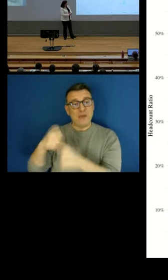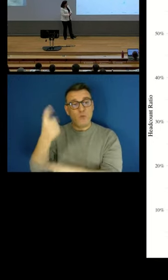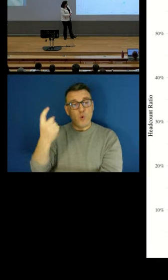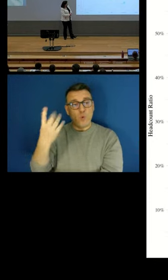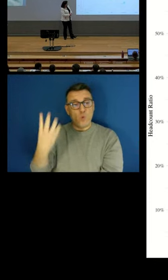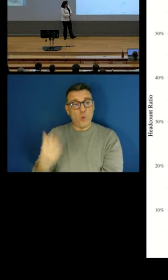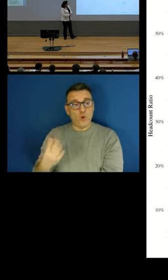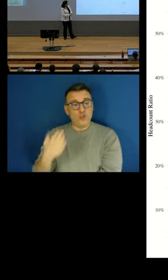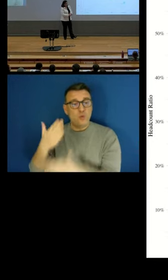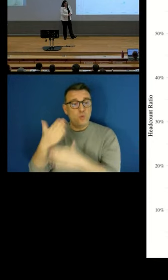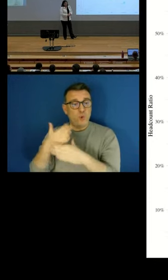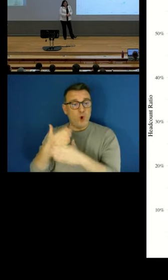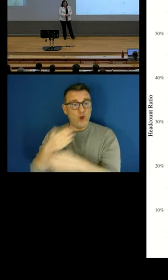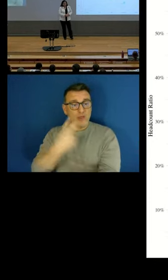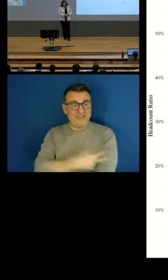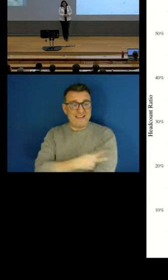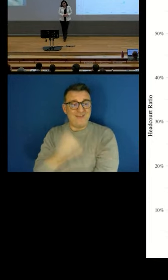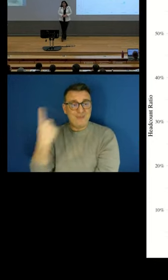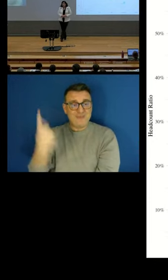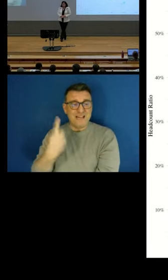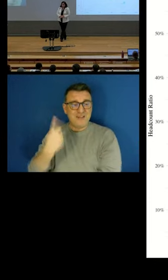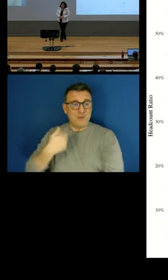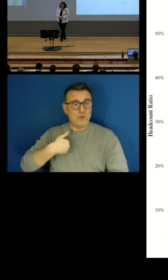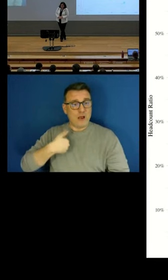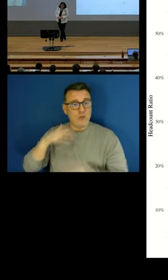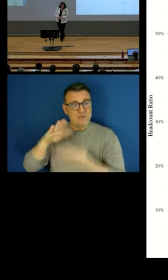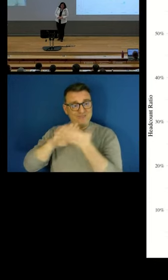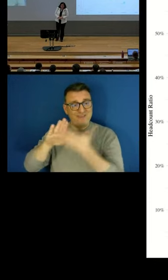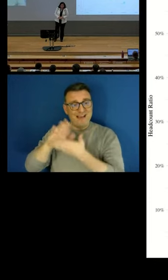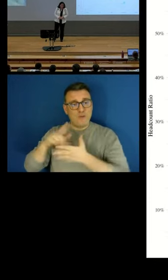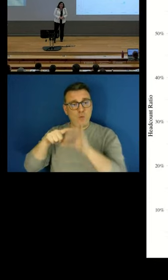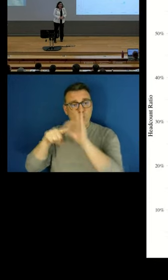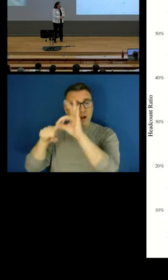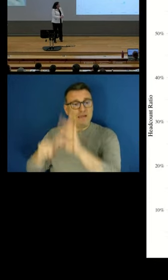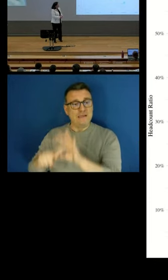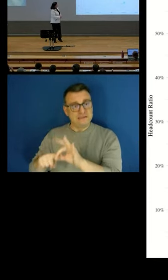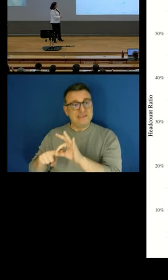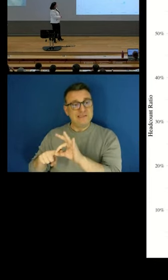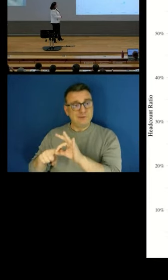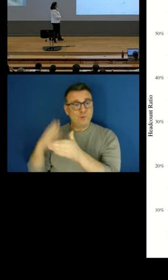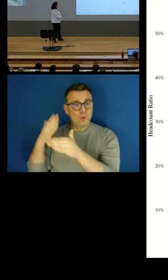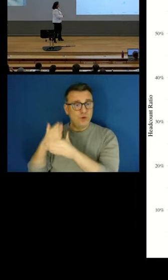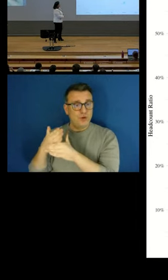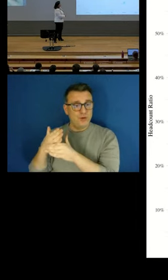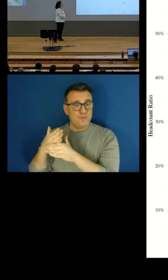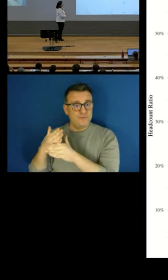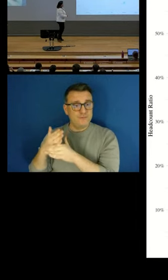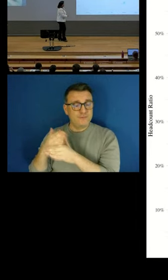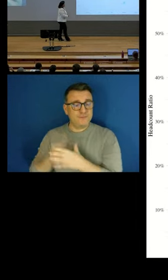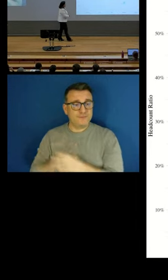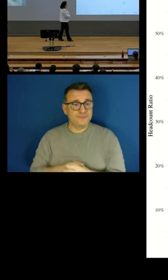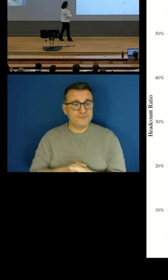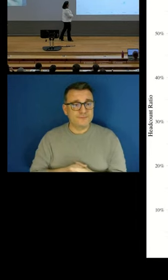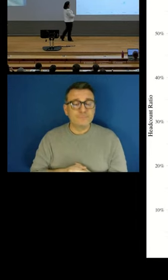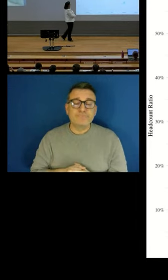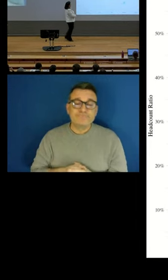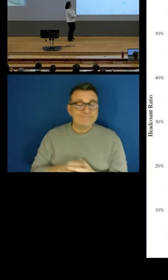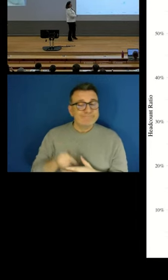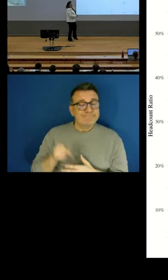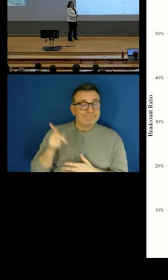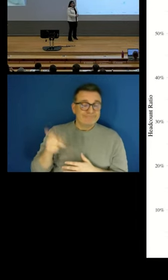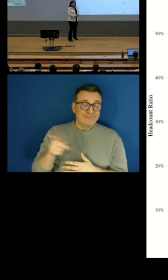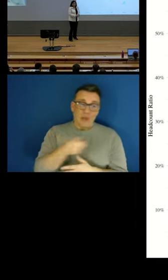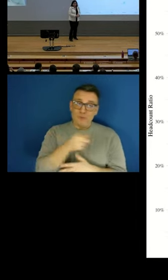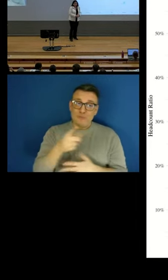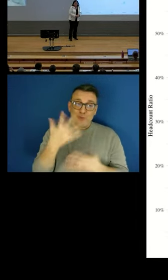quality employment. Most of you will not be surprised to hear that women are more likely to have poor quality